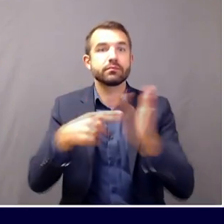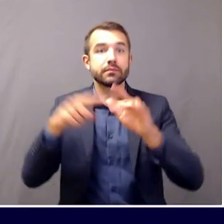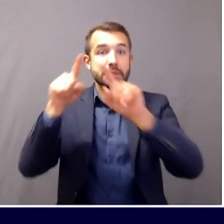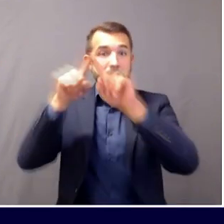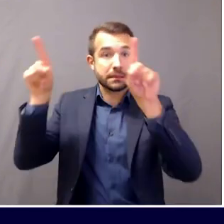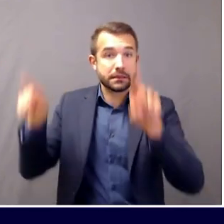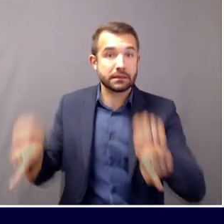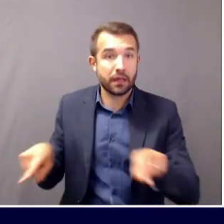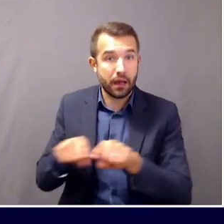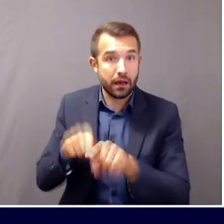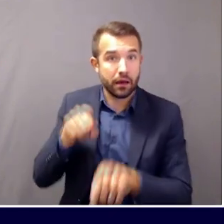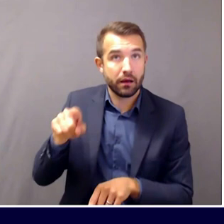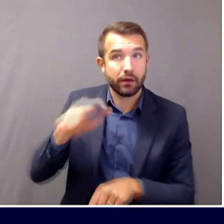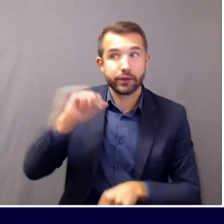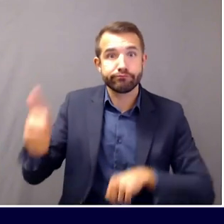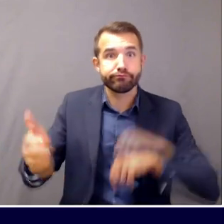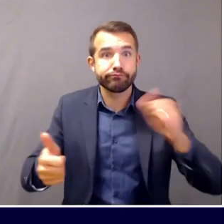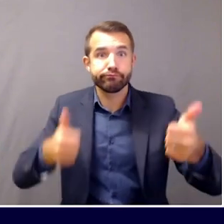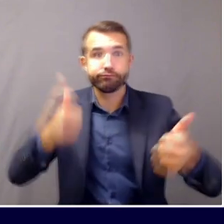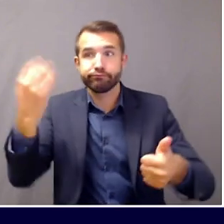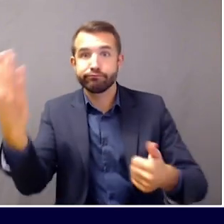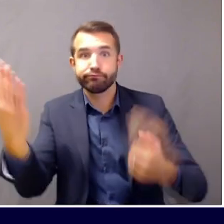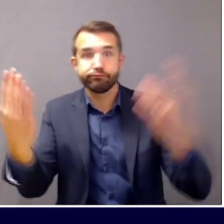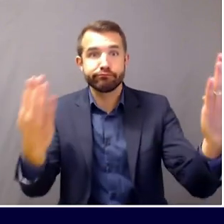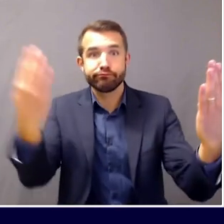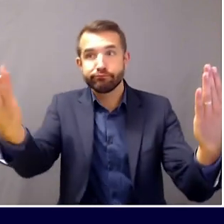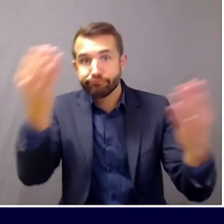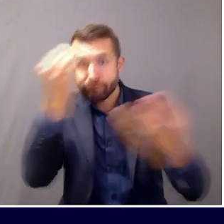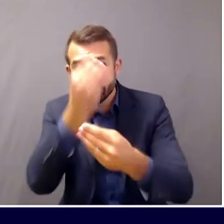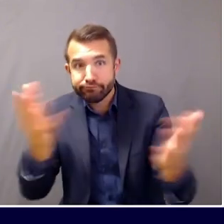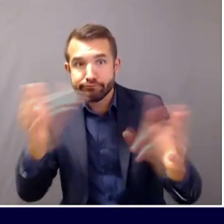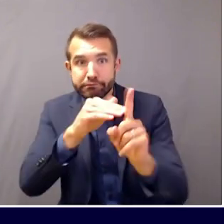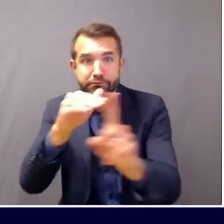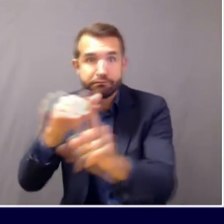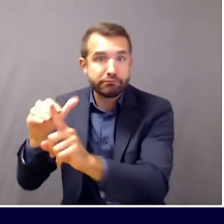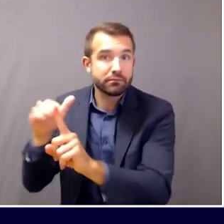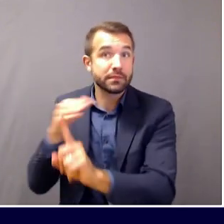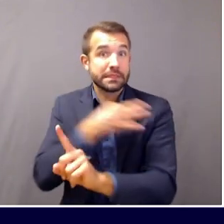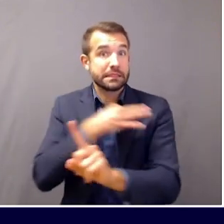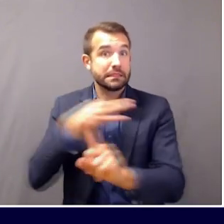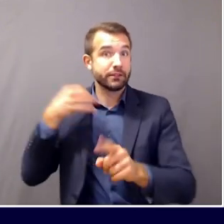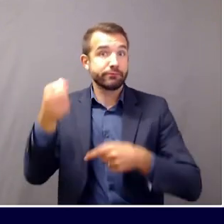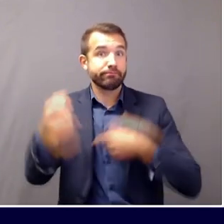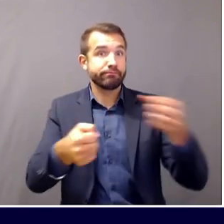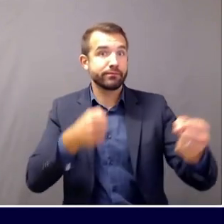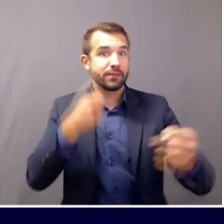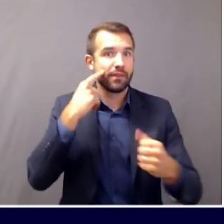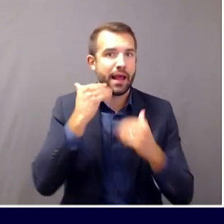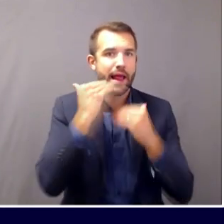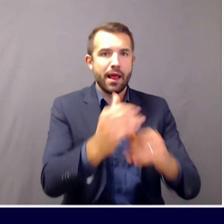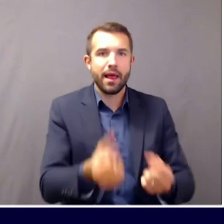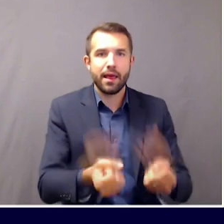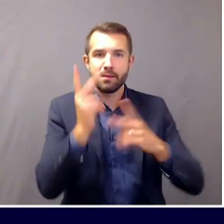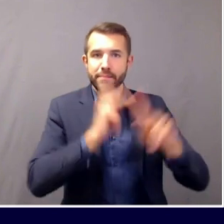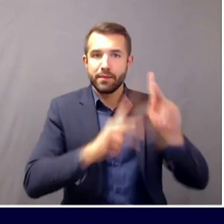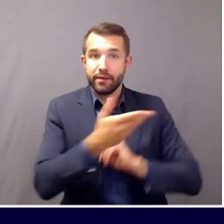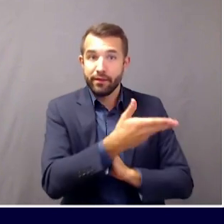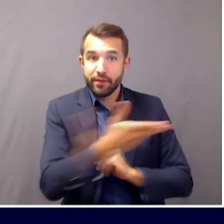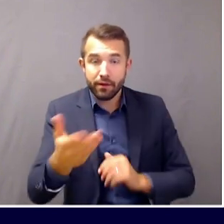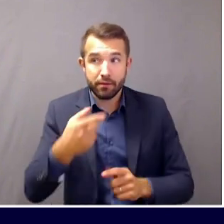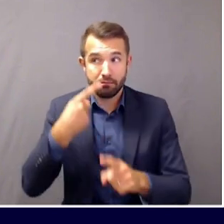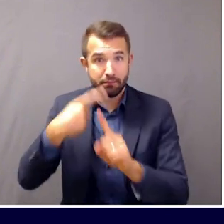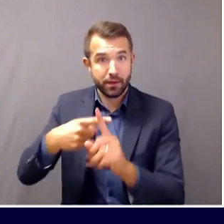public spaces, providing staff to limit crowds in front of restaurants, and purchasing personal protective equipment and hand